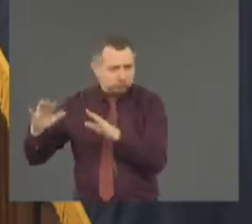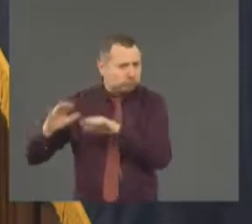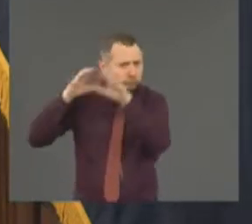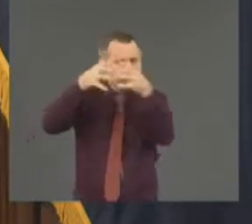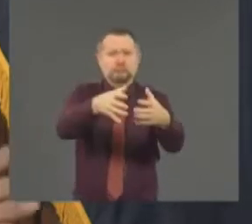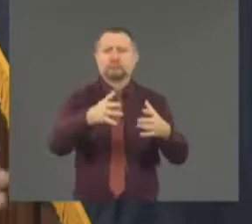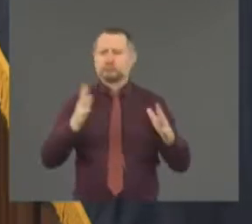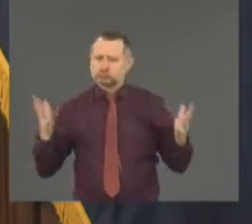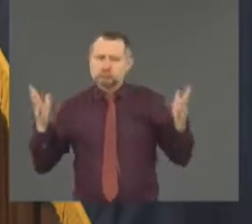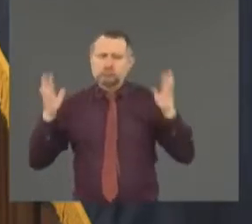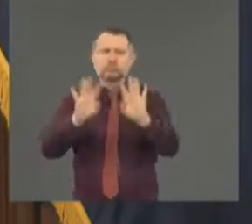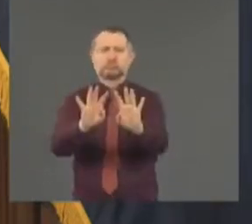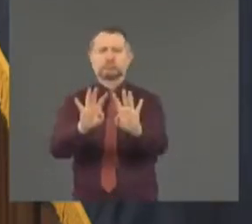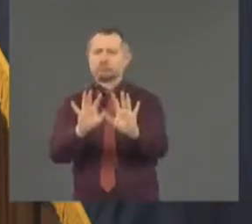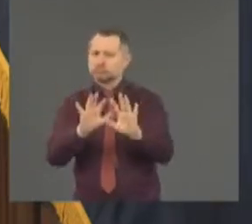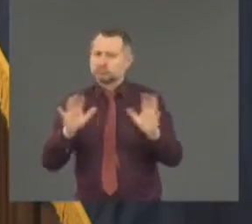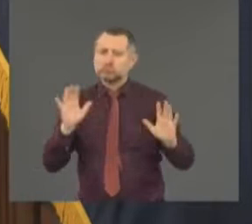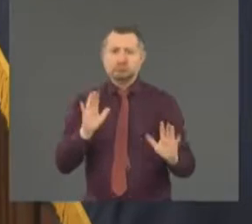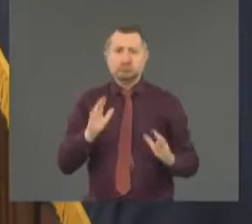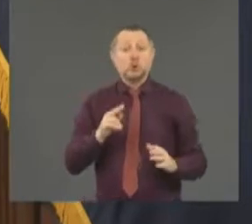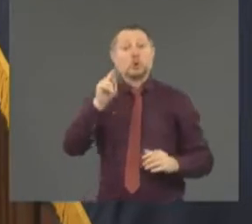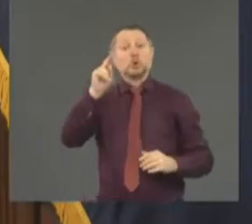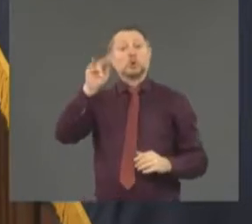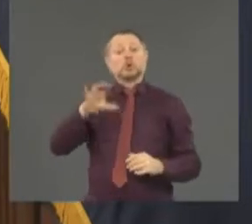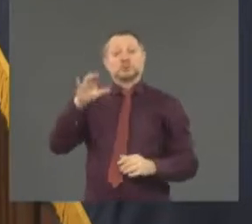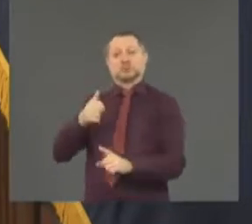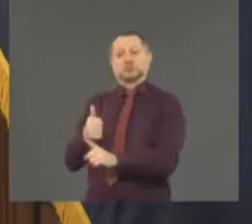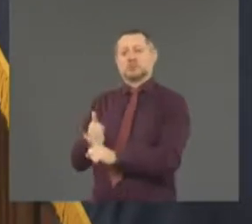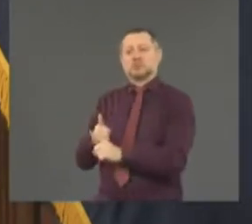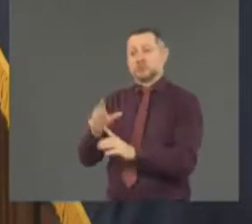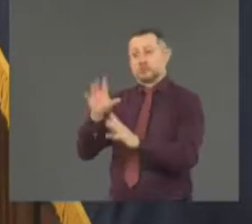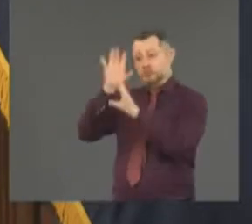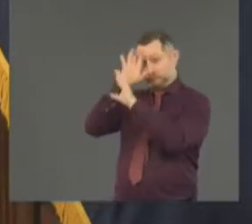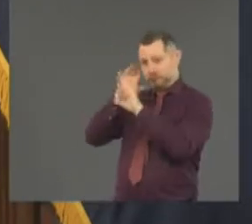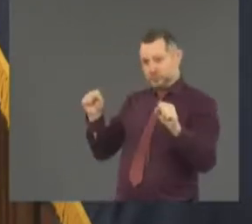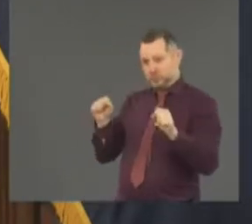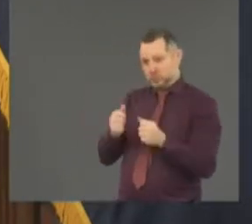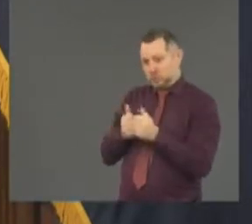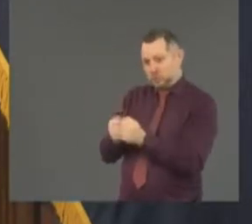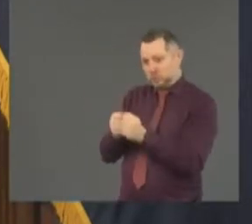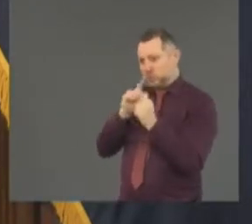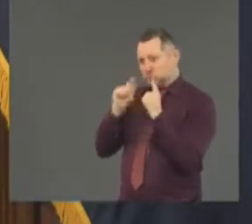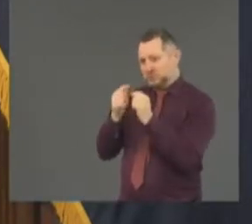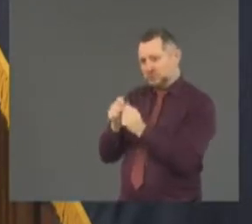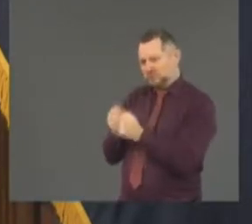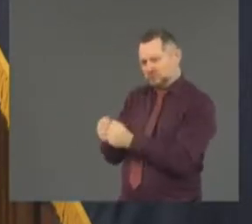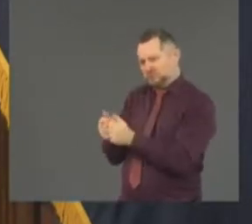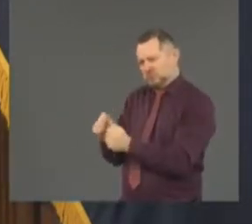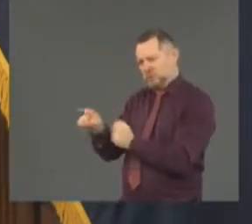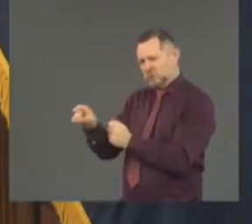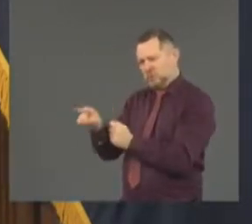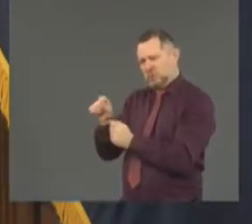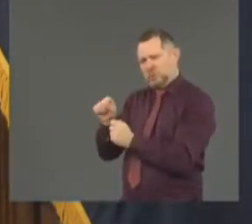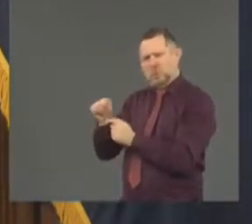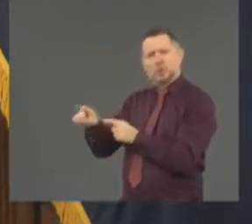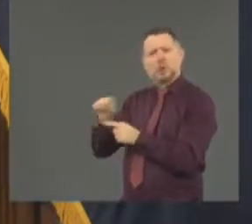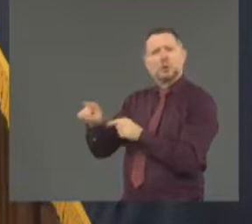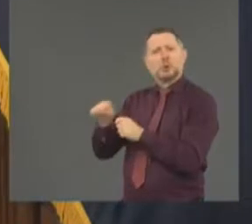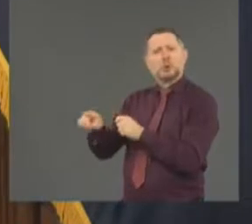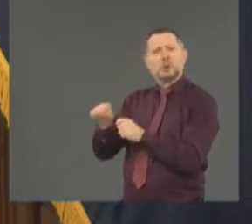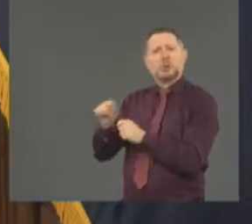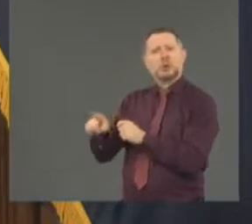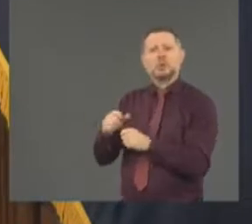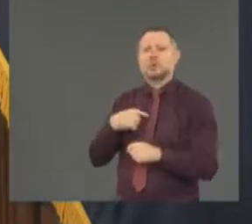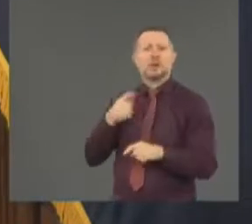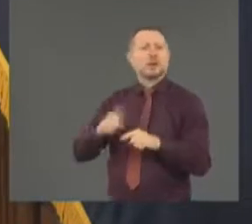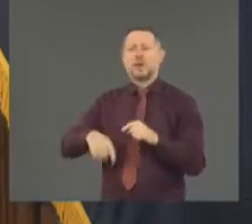New York City, which the president has tweeted about, he's saying, well, I don't know exactly what he's